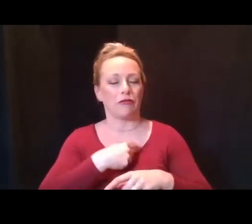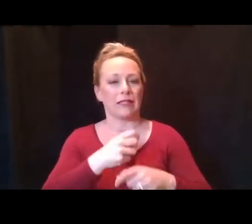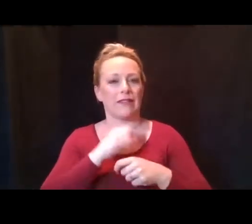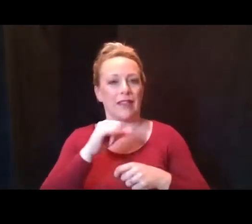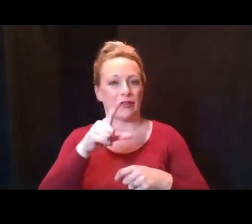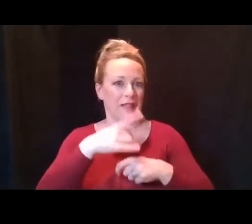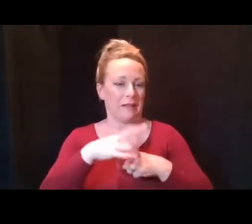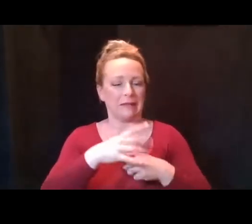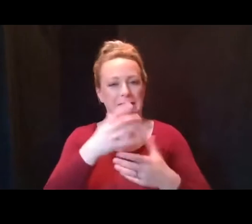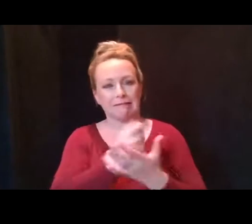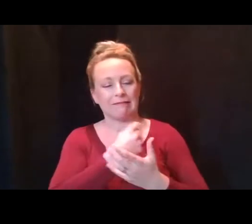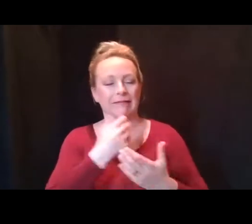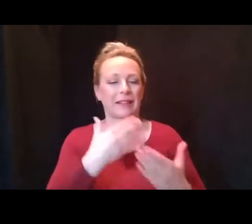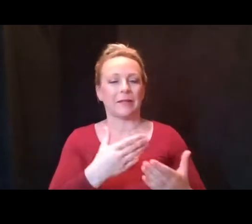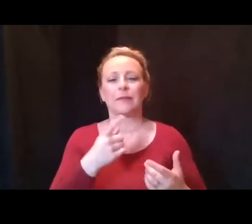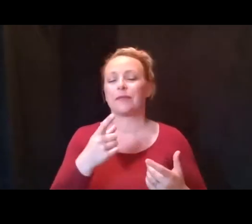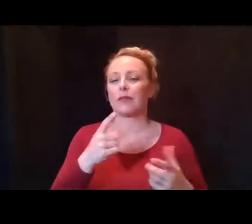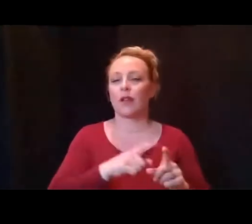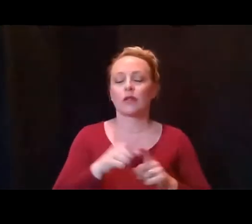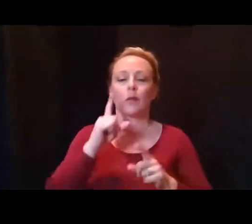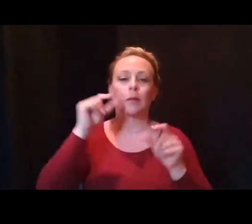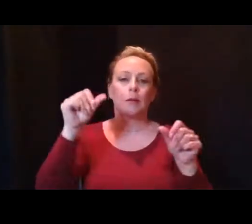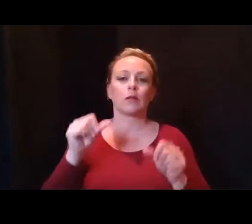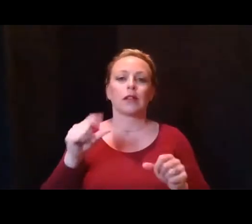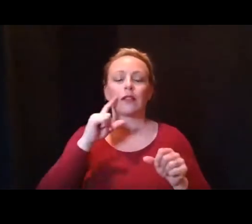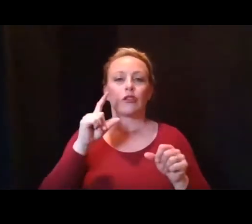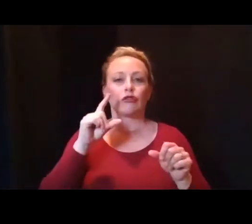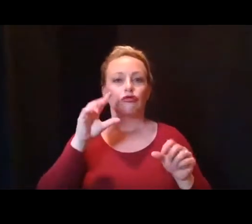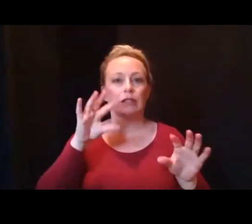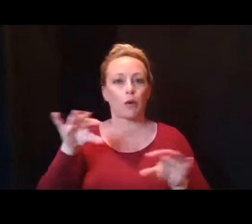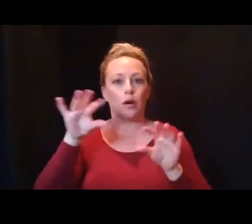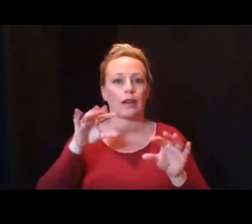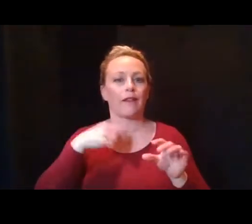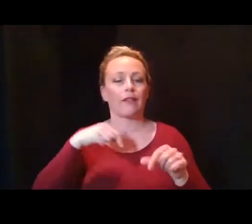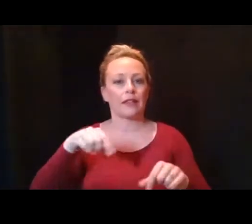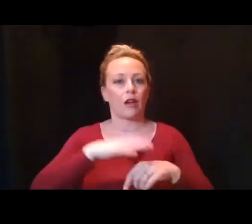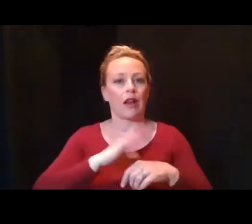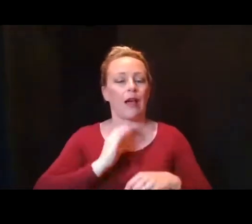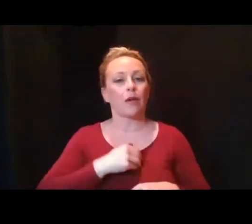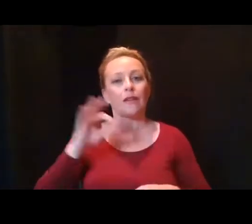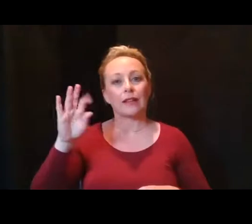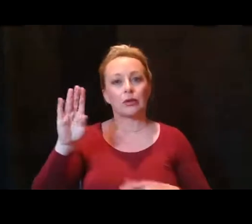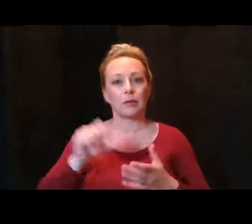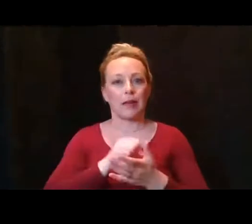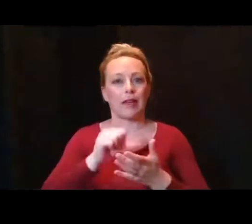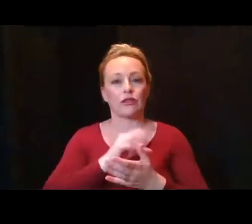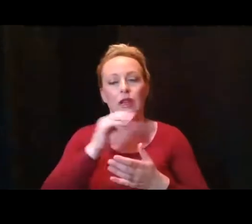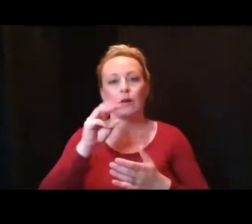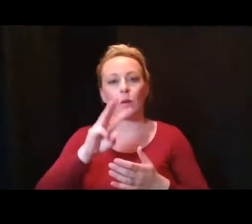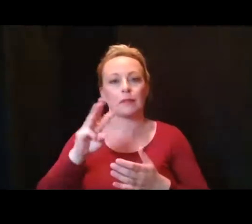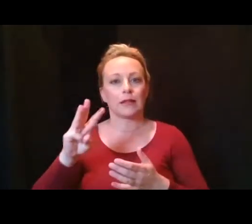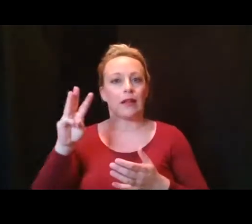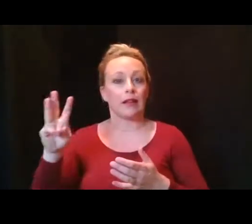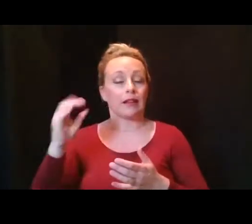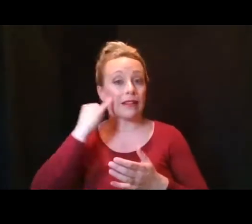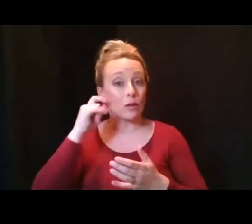there's a lot of information shared today. We will be posting the recording of this on our Facebook page, as well as on our website. So if you need